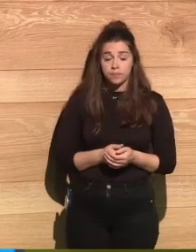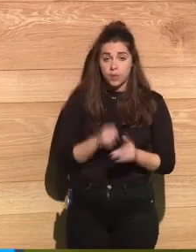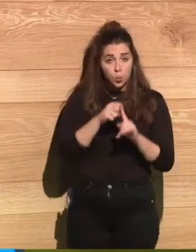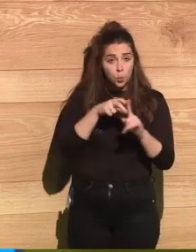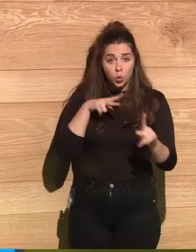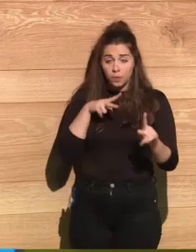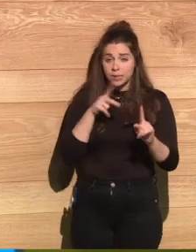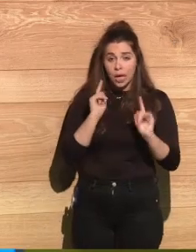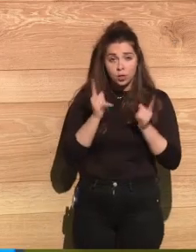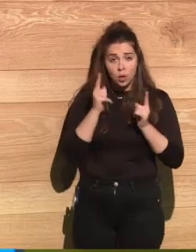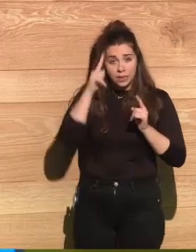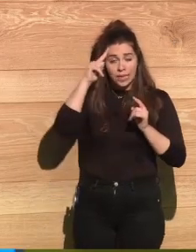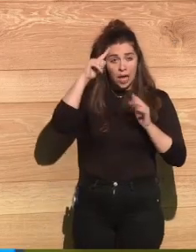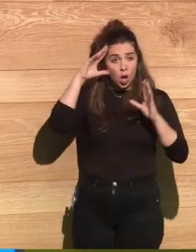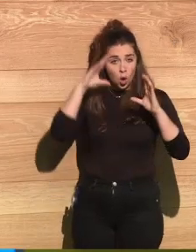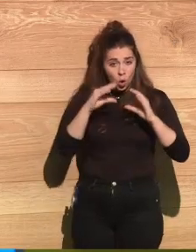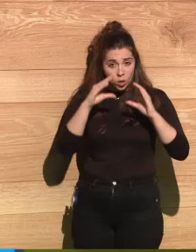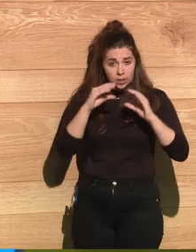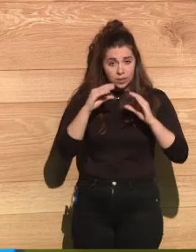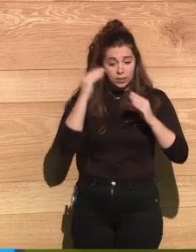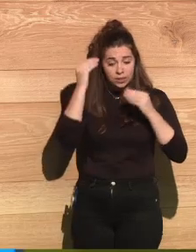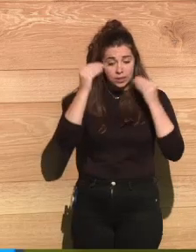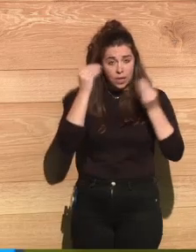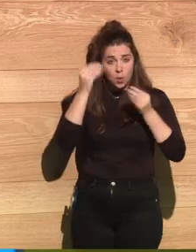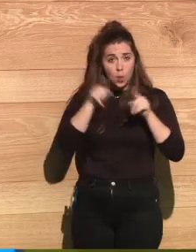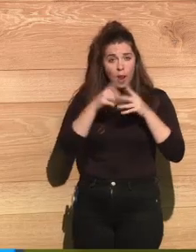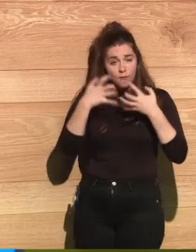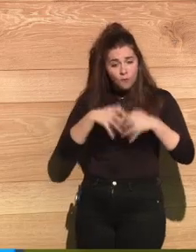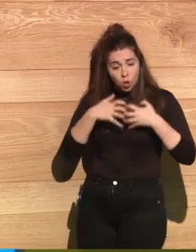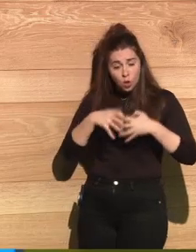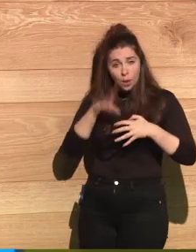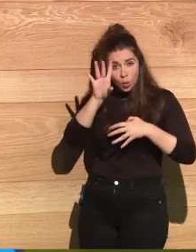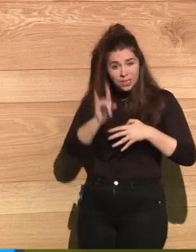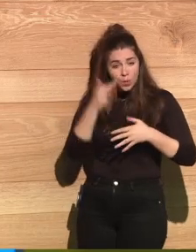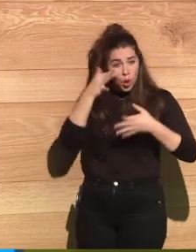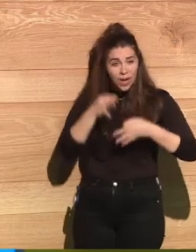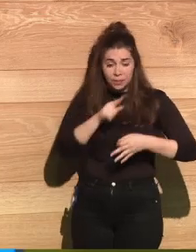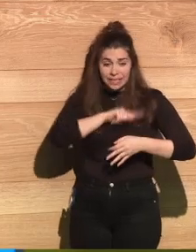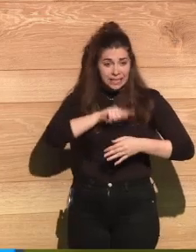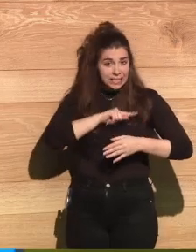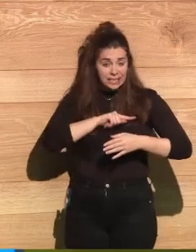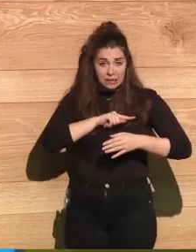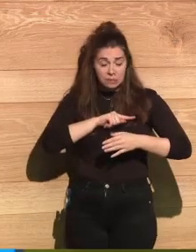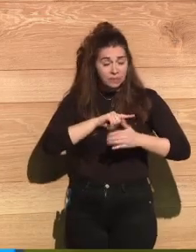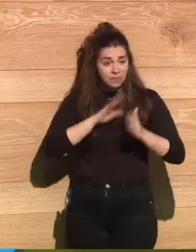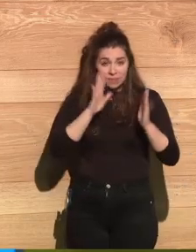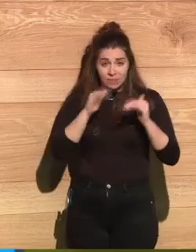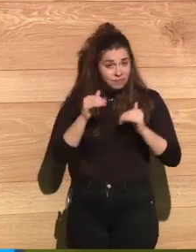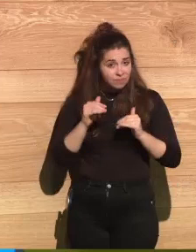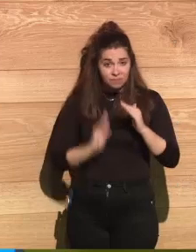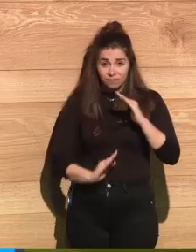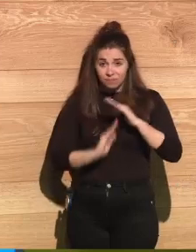functioning, but we simply stopped feeling. The cessation of the emotion was